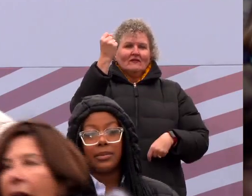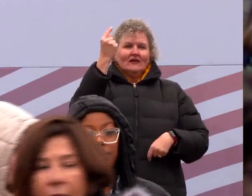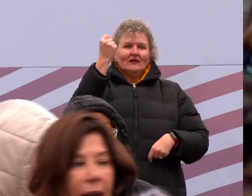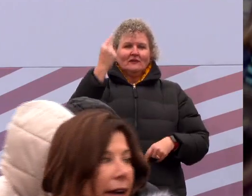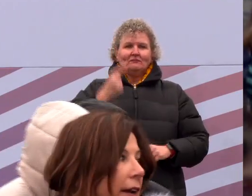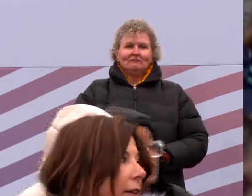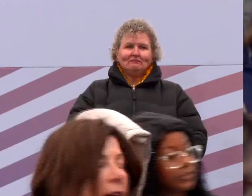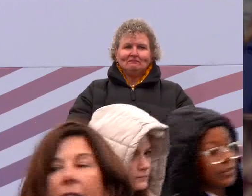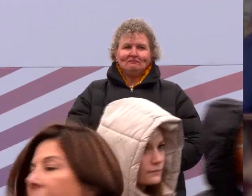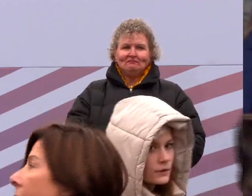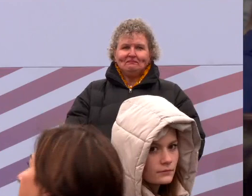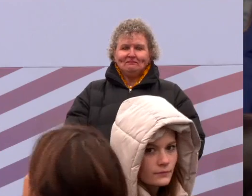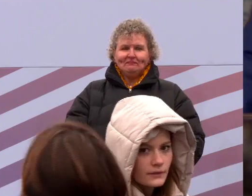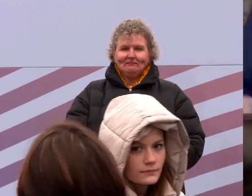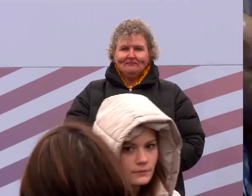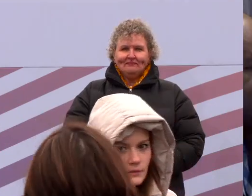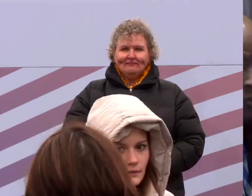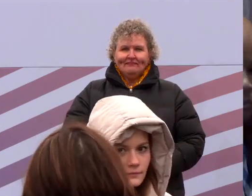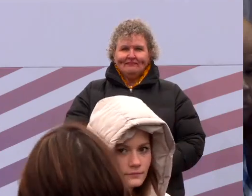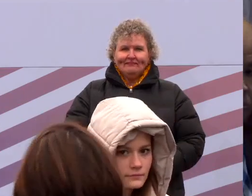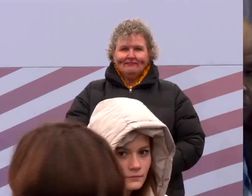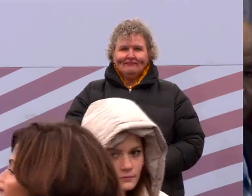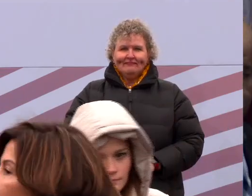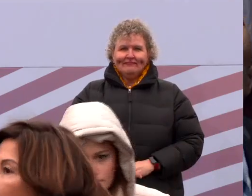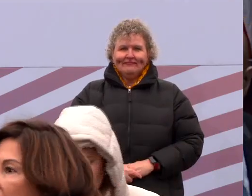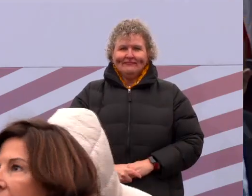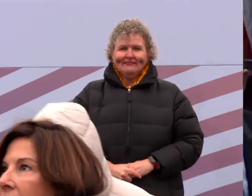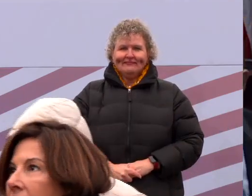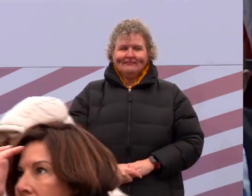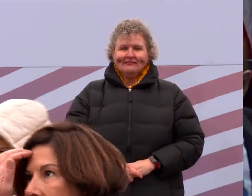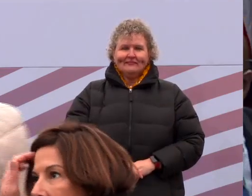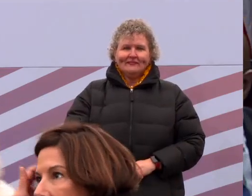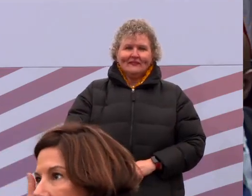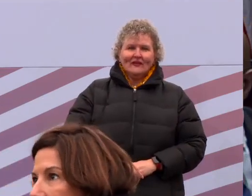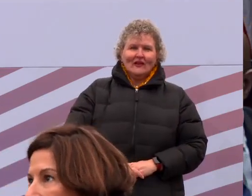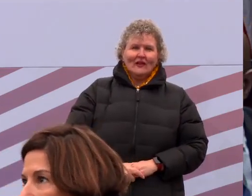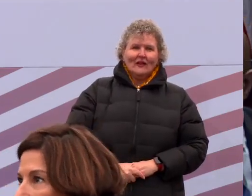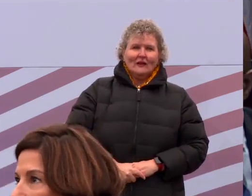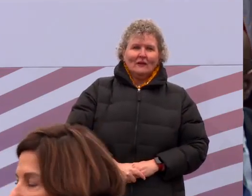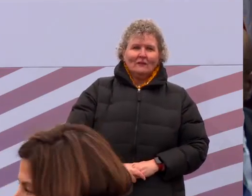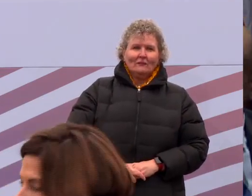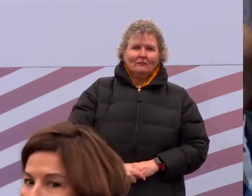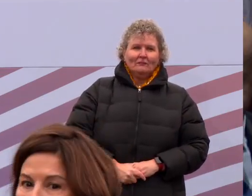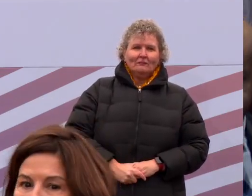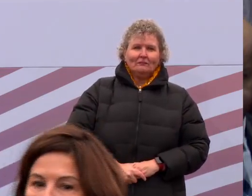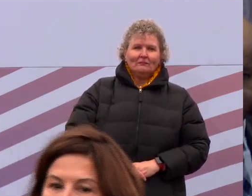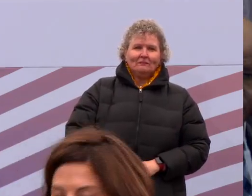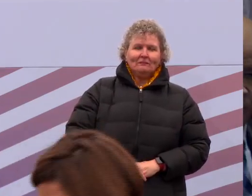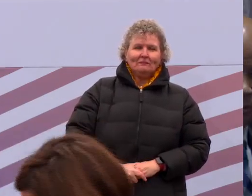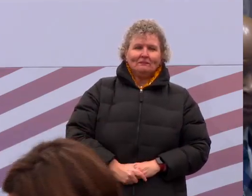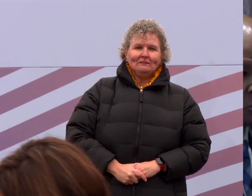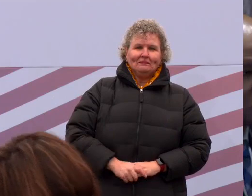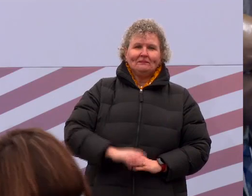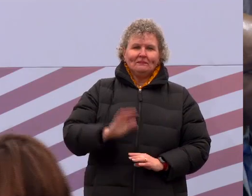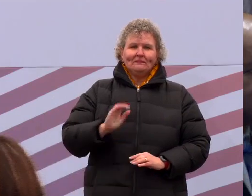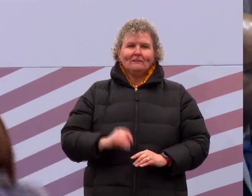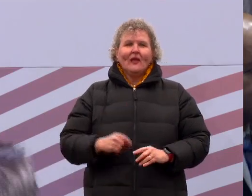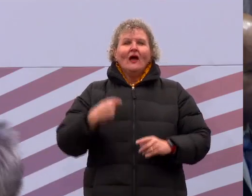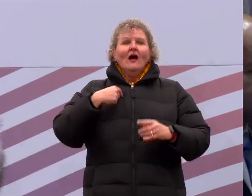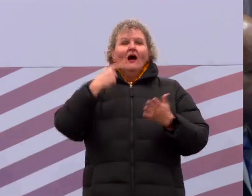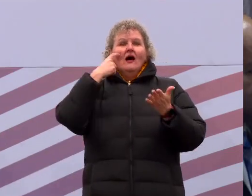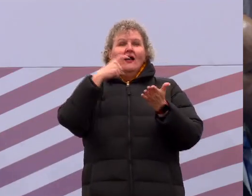President pro tempore. It has been moved by Senator Pittman that the Senate do now recess until Wednesday, January 18,